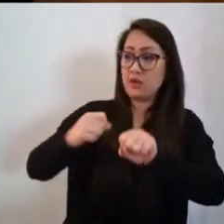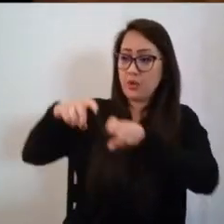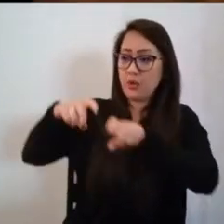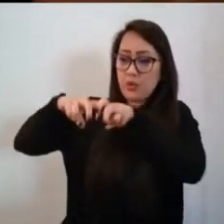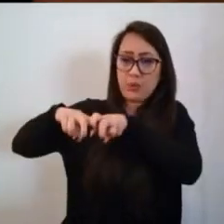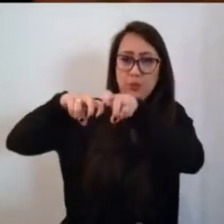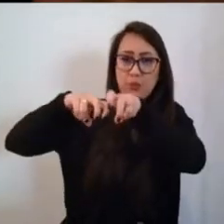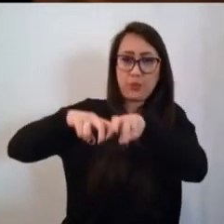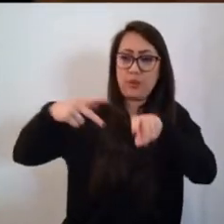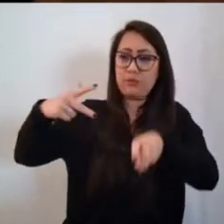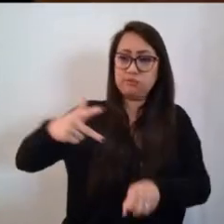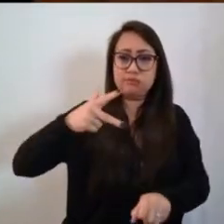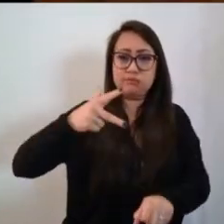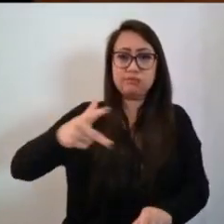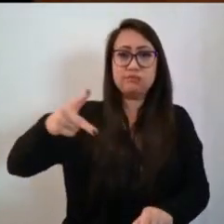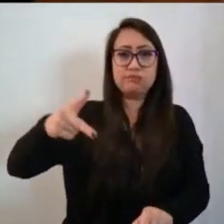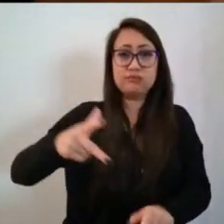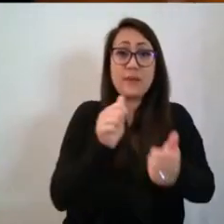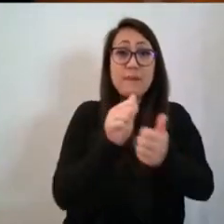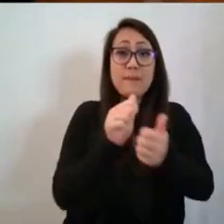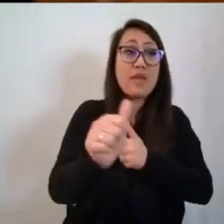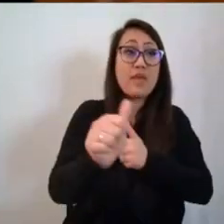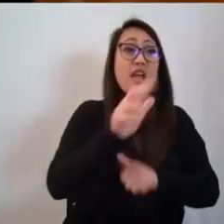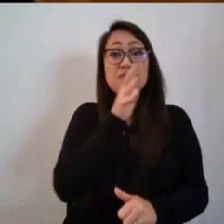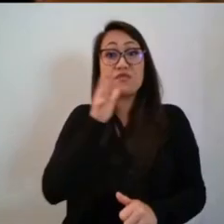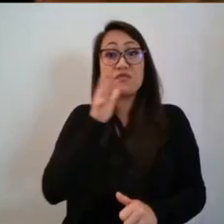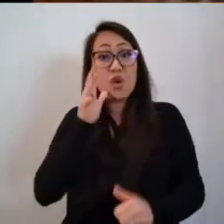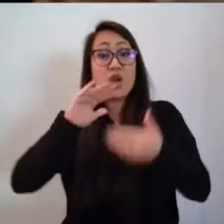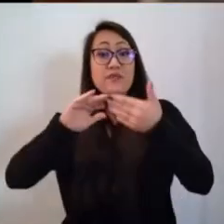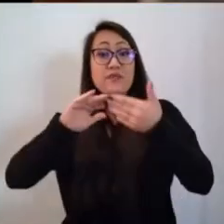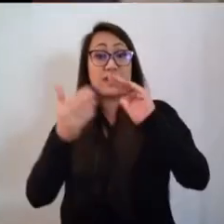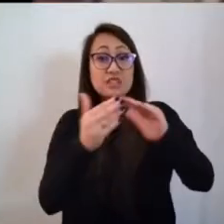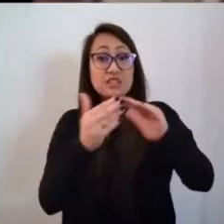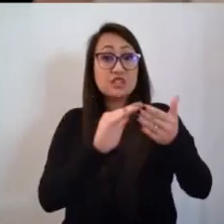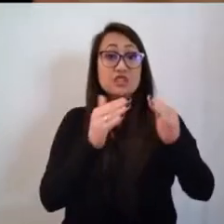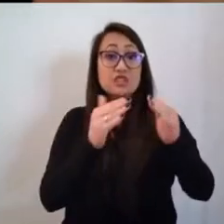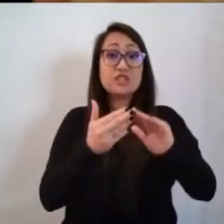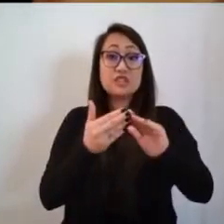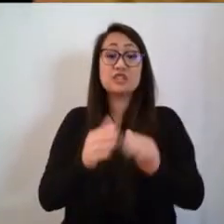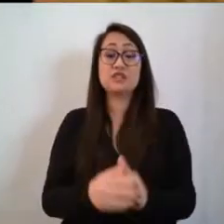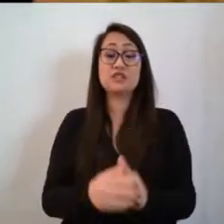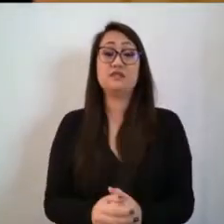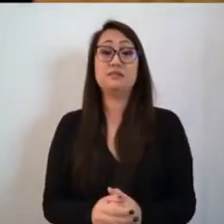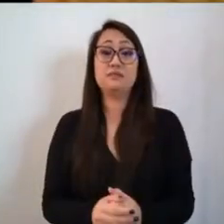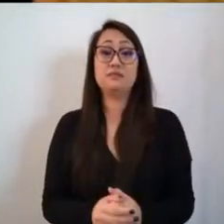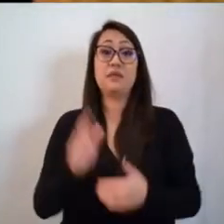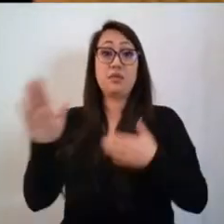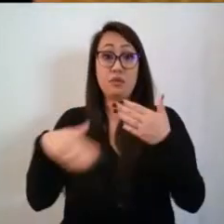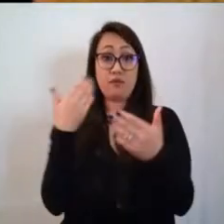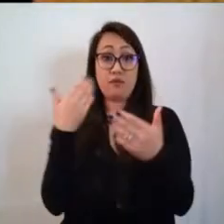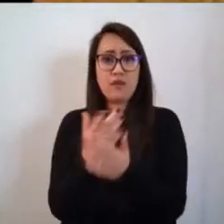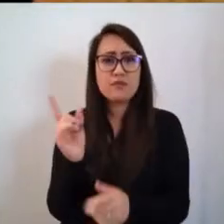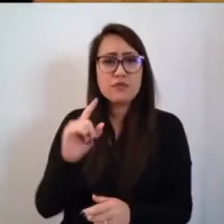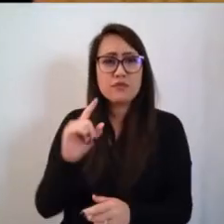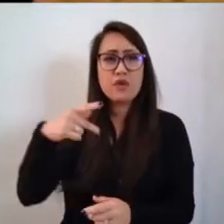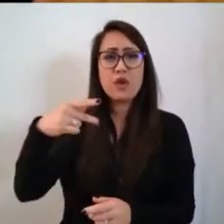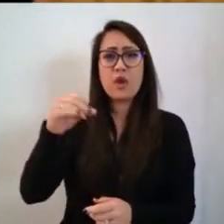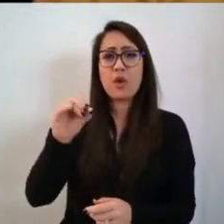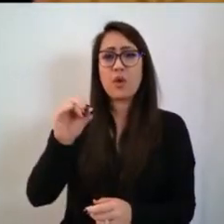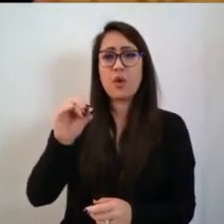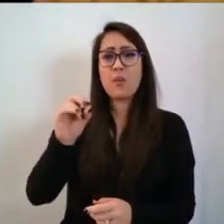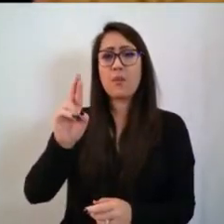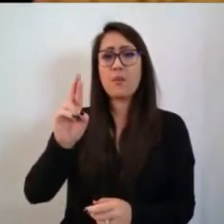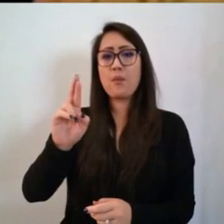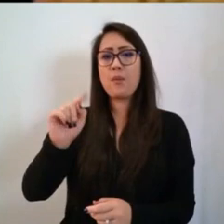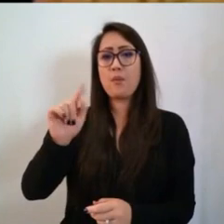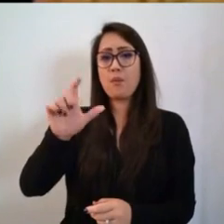streams, past farms and villages, until he came to Portsmouth and Portsmouth